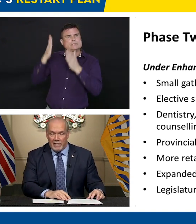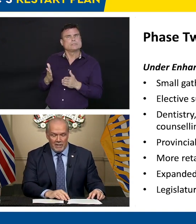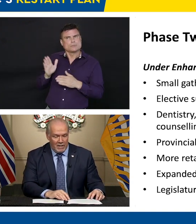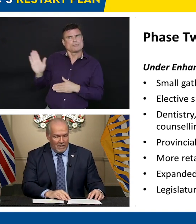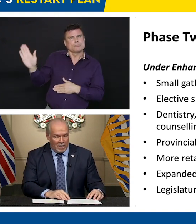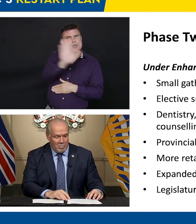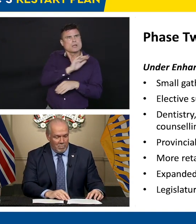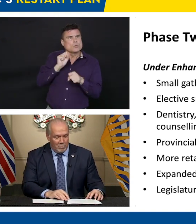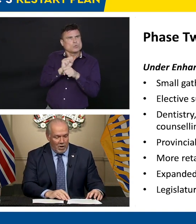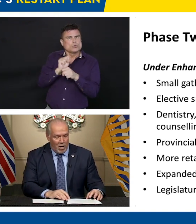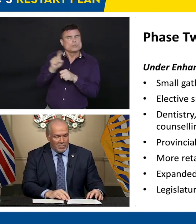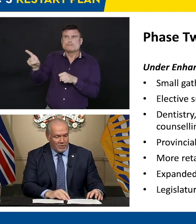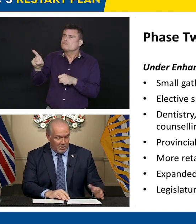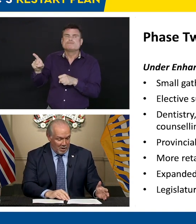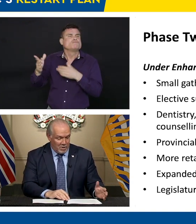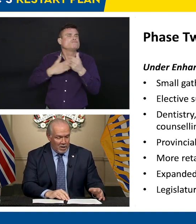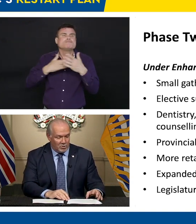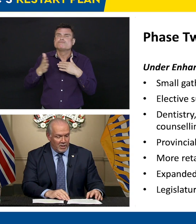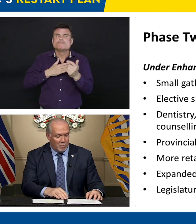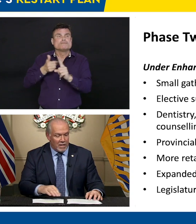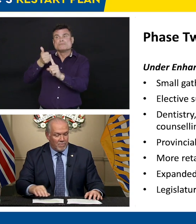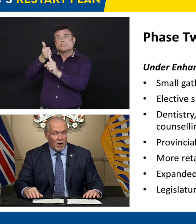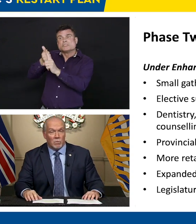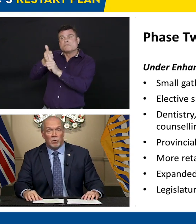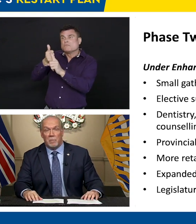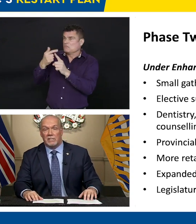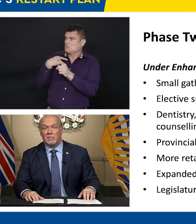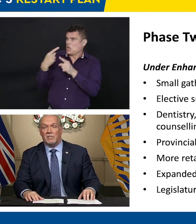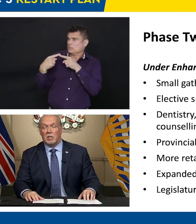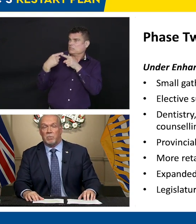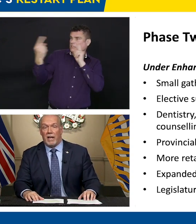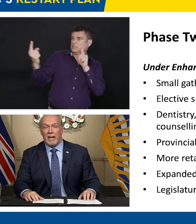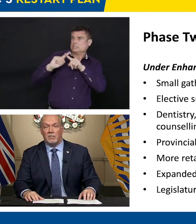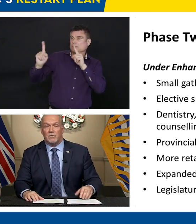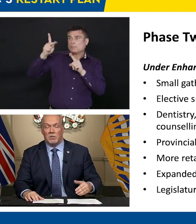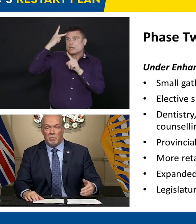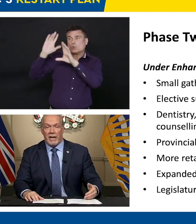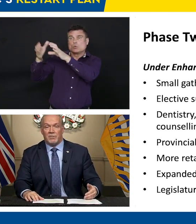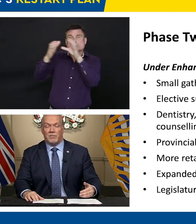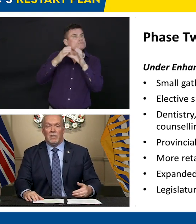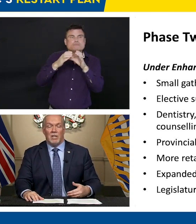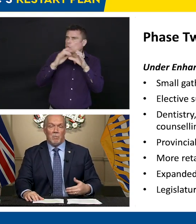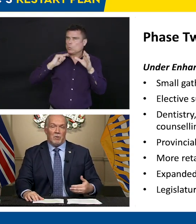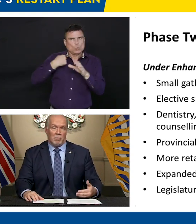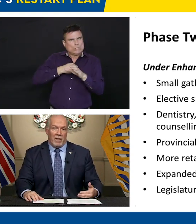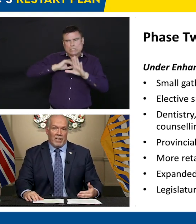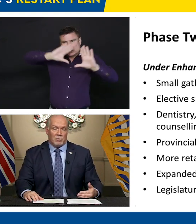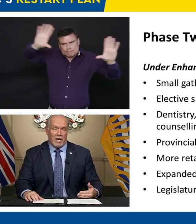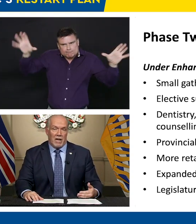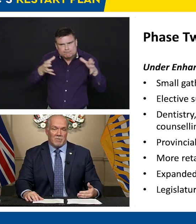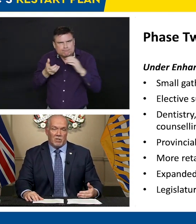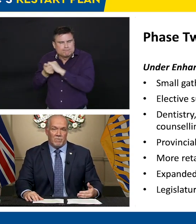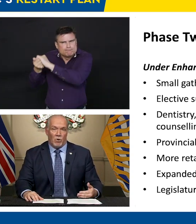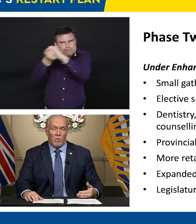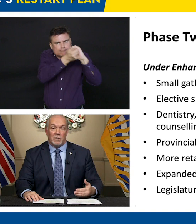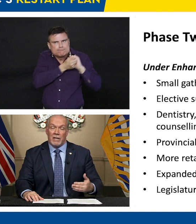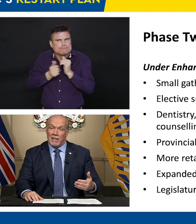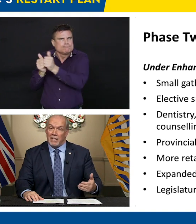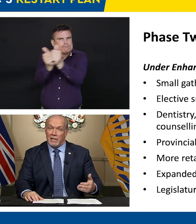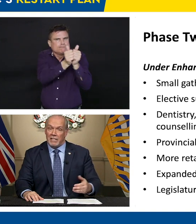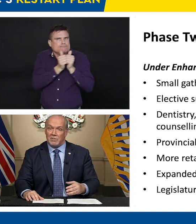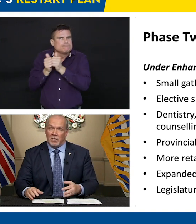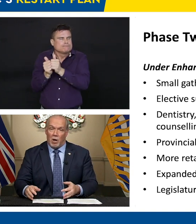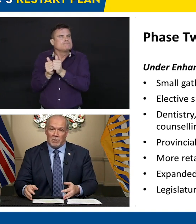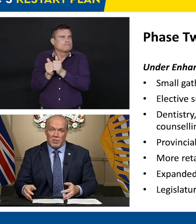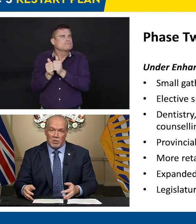the weeks ahead, Government House Leader Mike Farnworth will be discussing plans for debates about the plans we have to go forward,